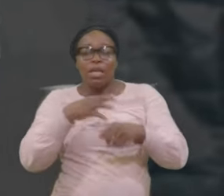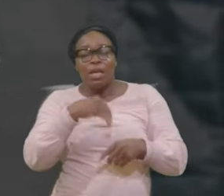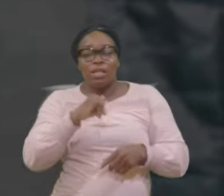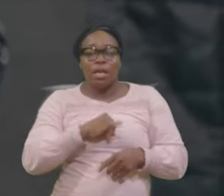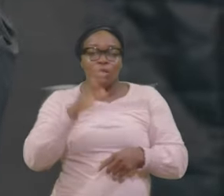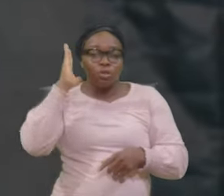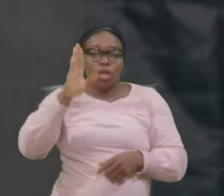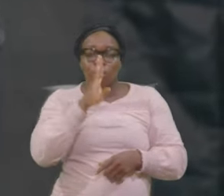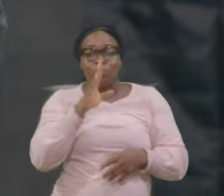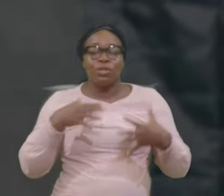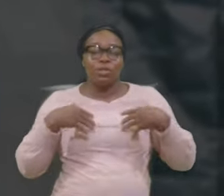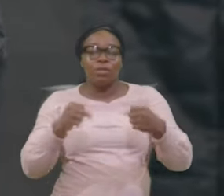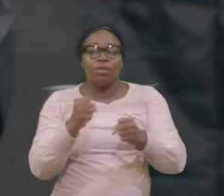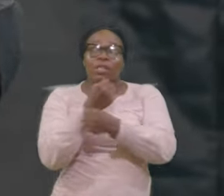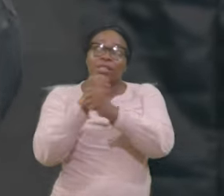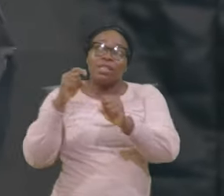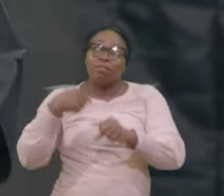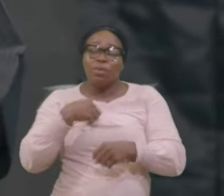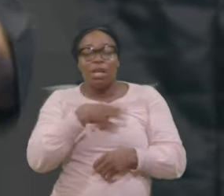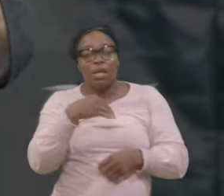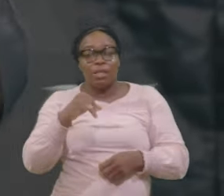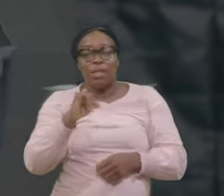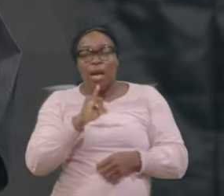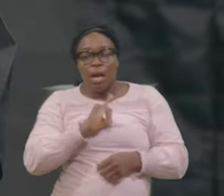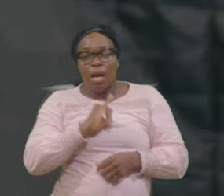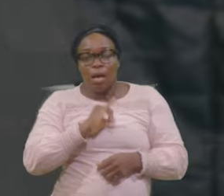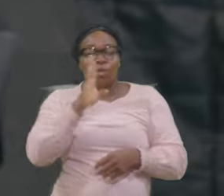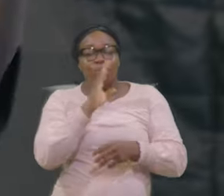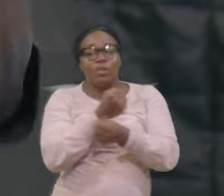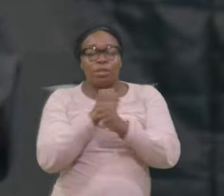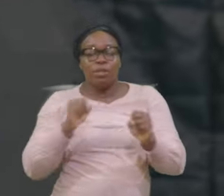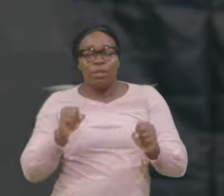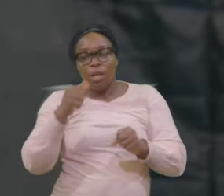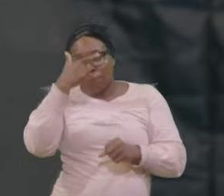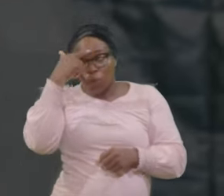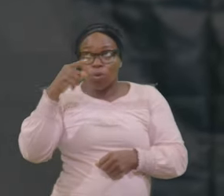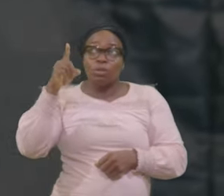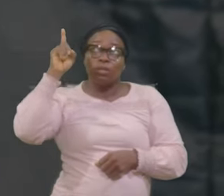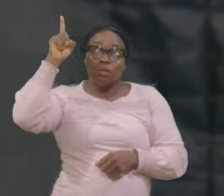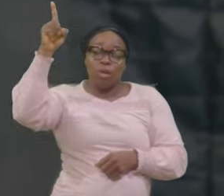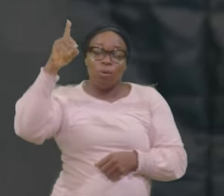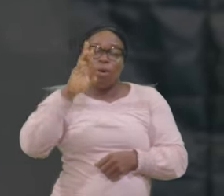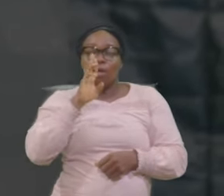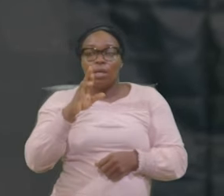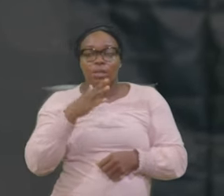shall Be saved For thou Art My Praise Your time Has come Your